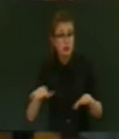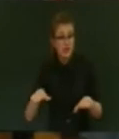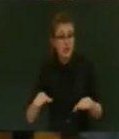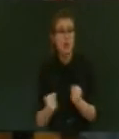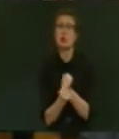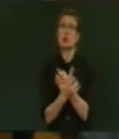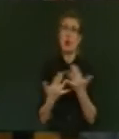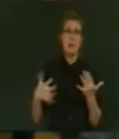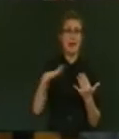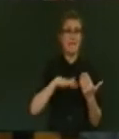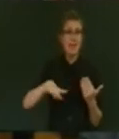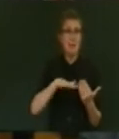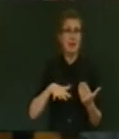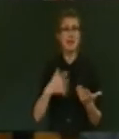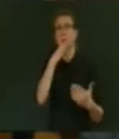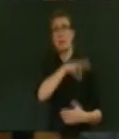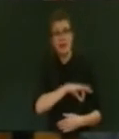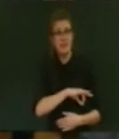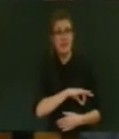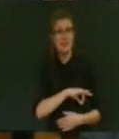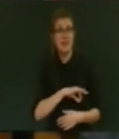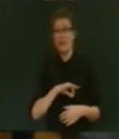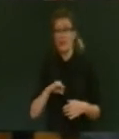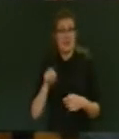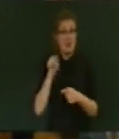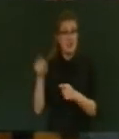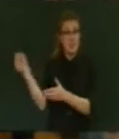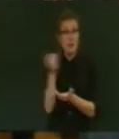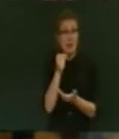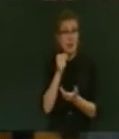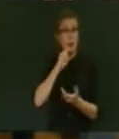this touches half a million Kiwi kids.